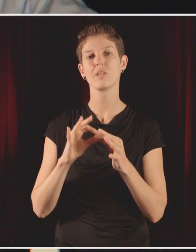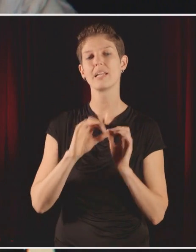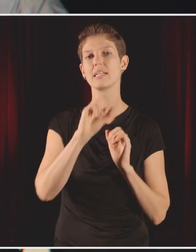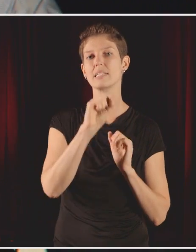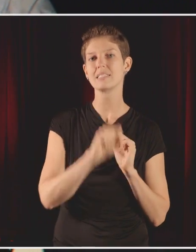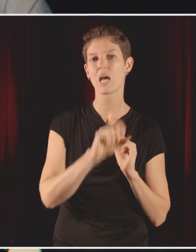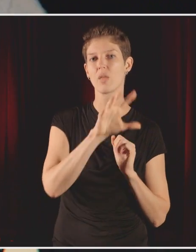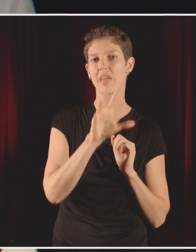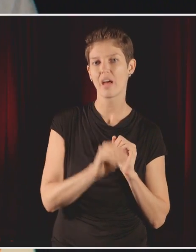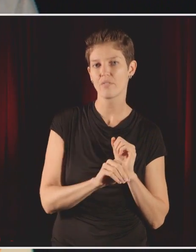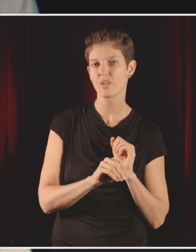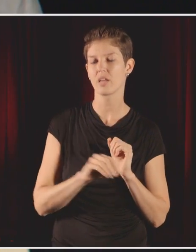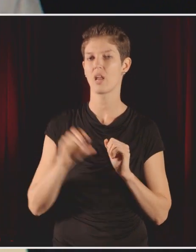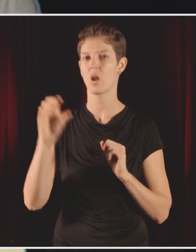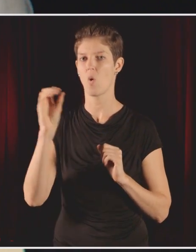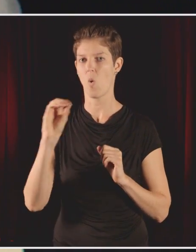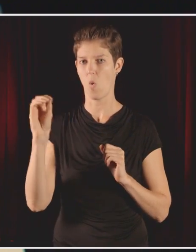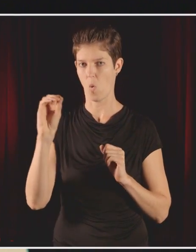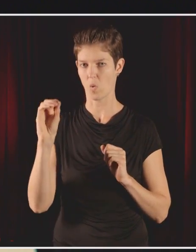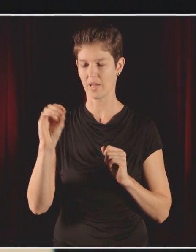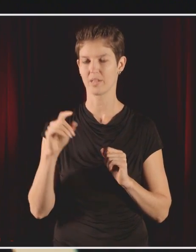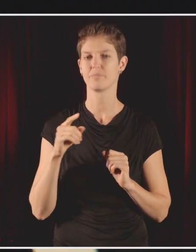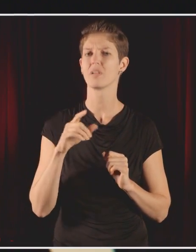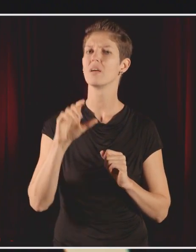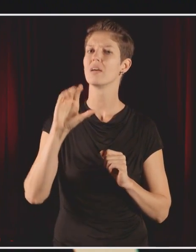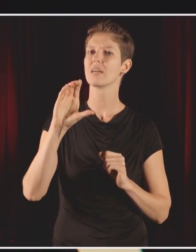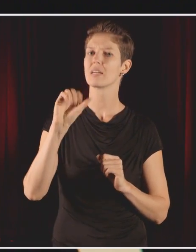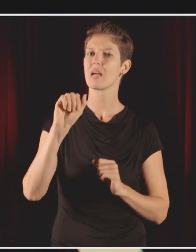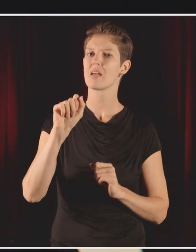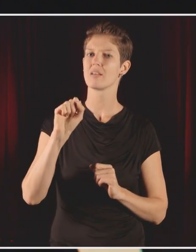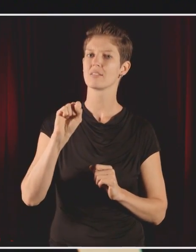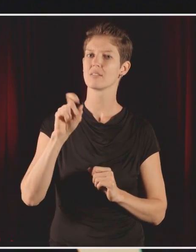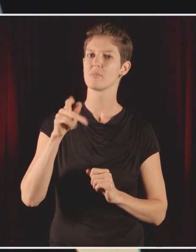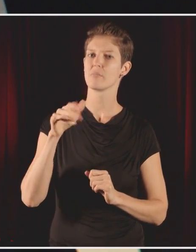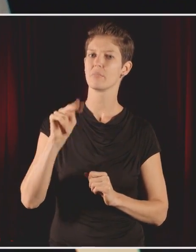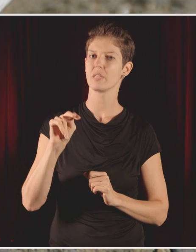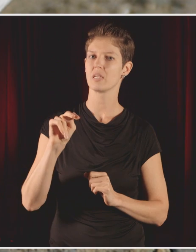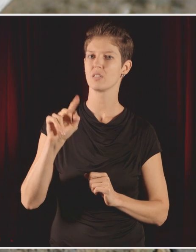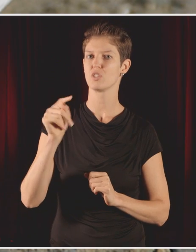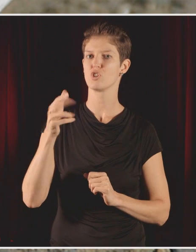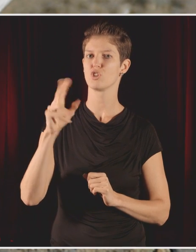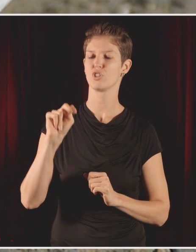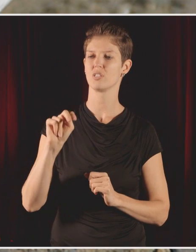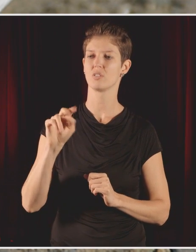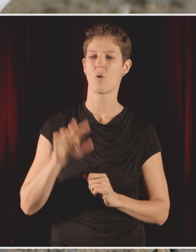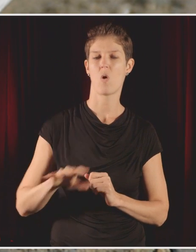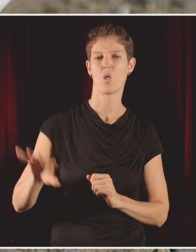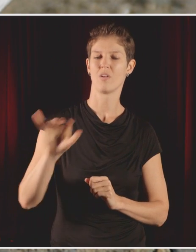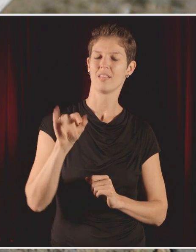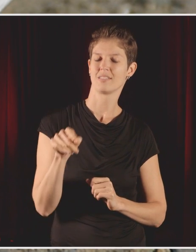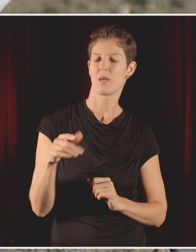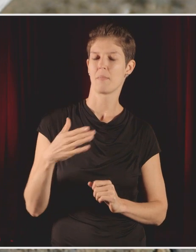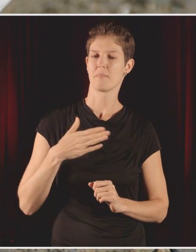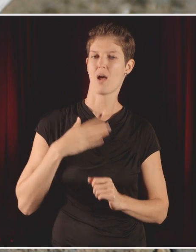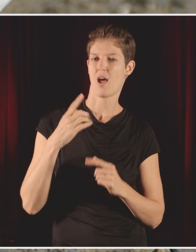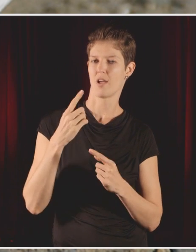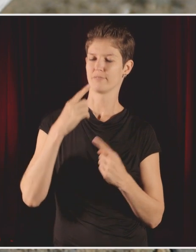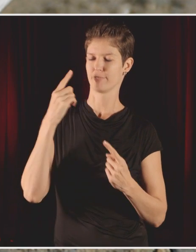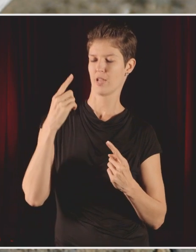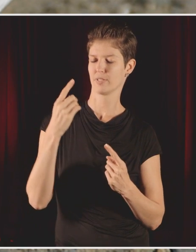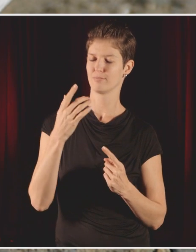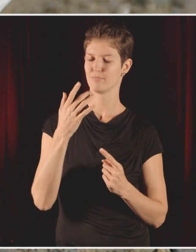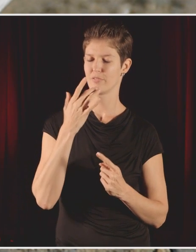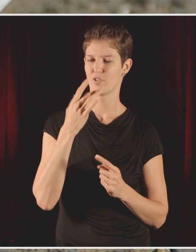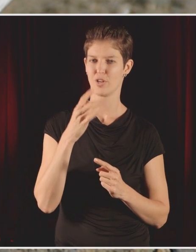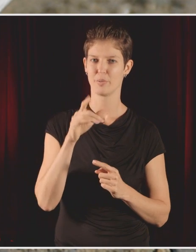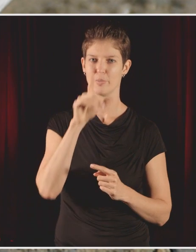connections between South Africa and Oregon, and Caspian Terns are everywhere. This is my field stork. This is the bird that one day